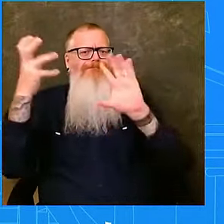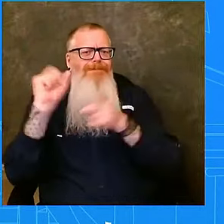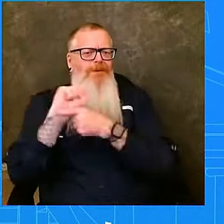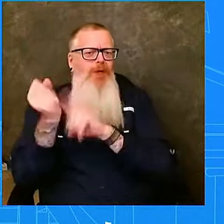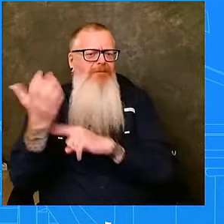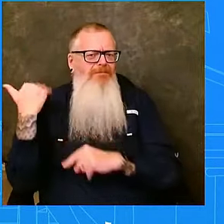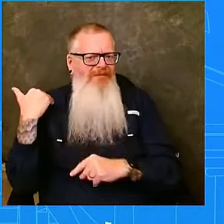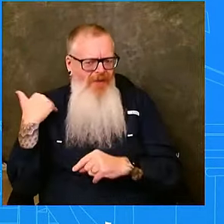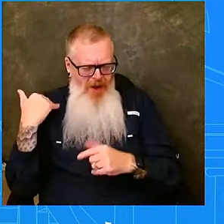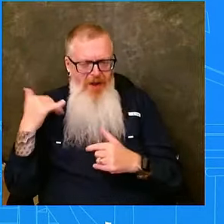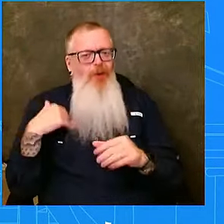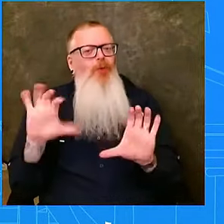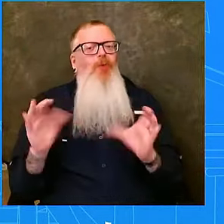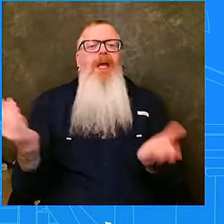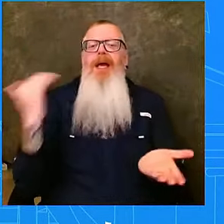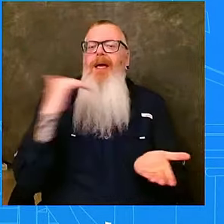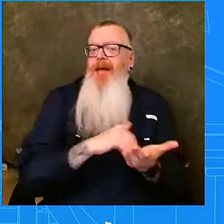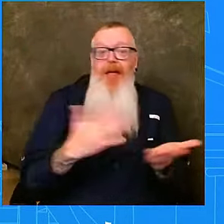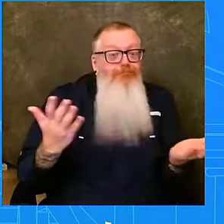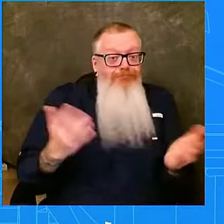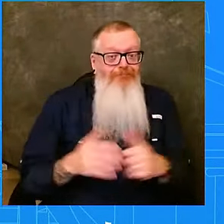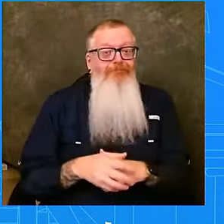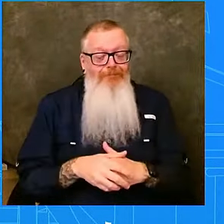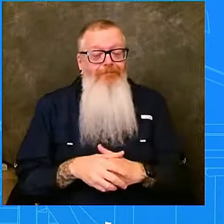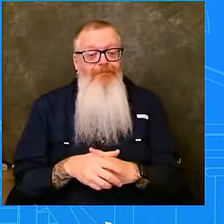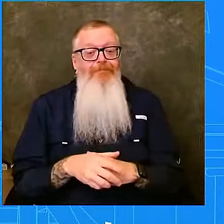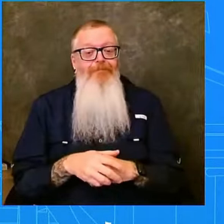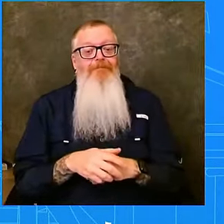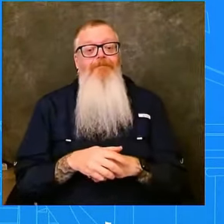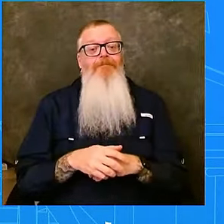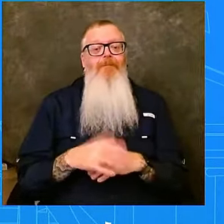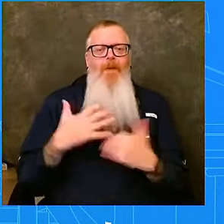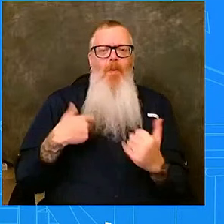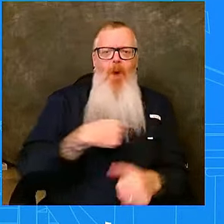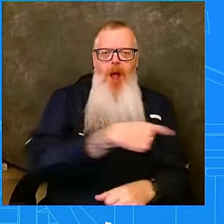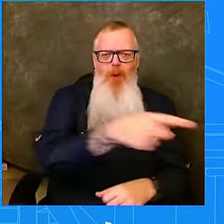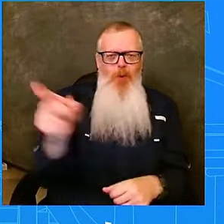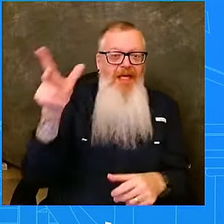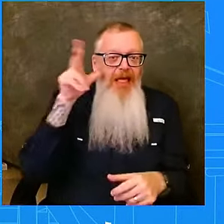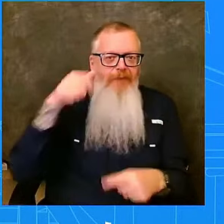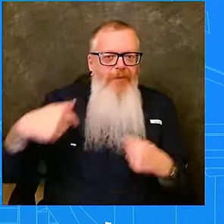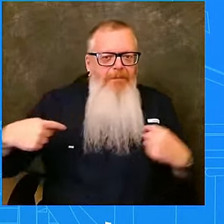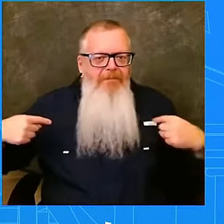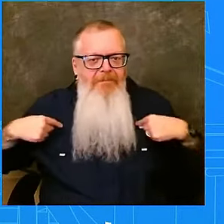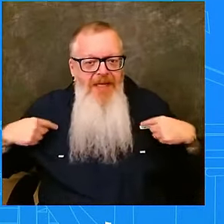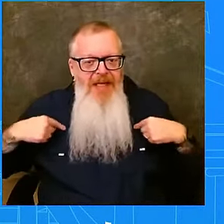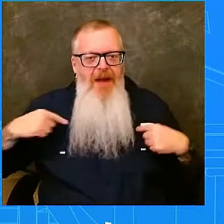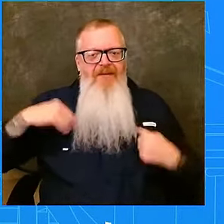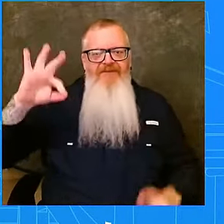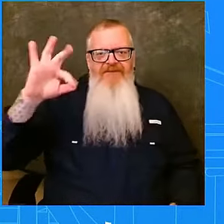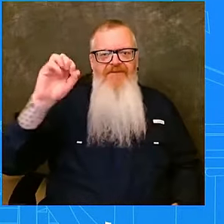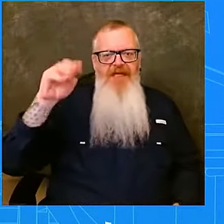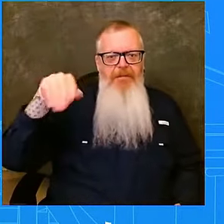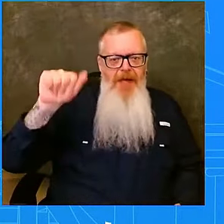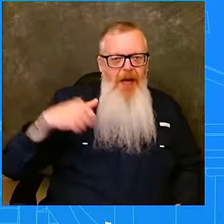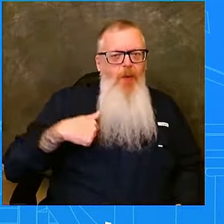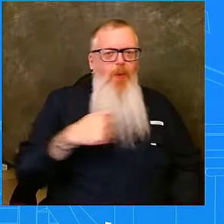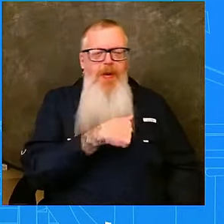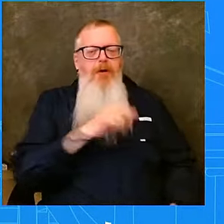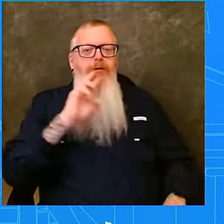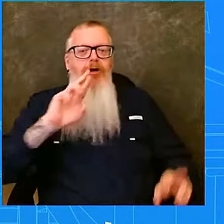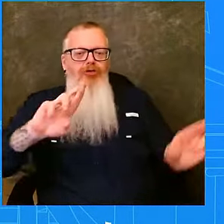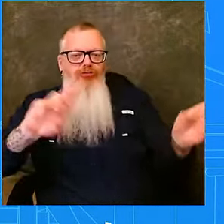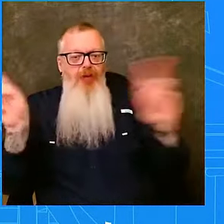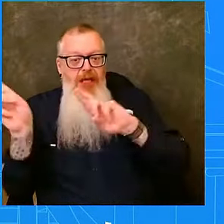want the people to hear it from me. FEMA is ready. Our agency is postured to respond to this